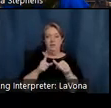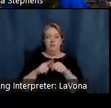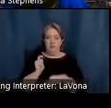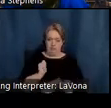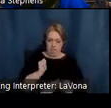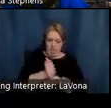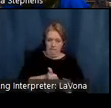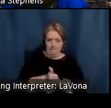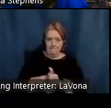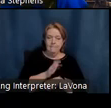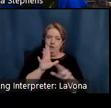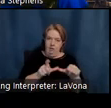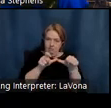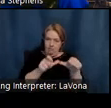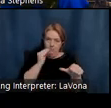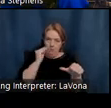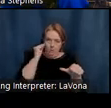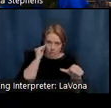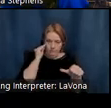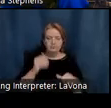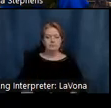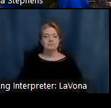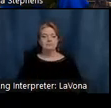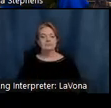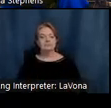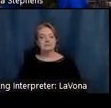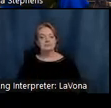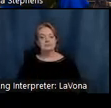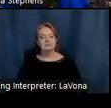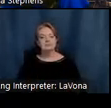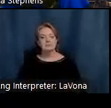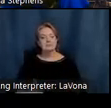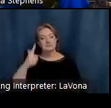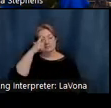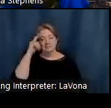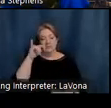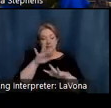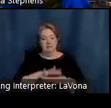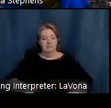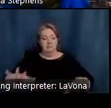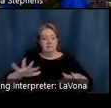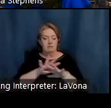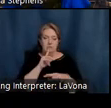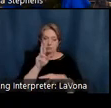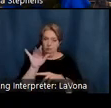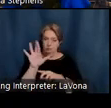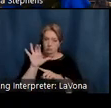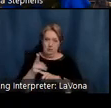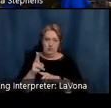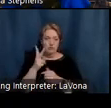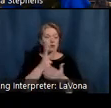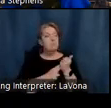his permanent residence. Because of this rich subject matter in both landscape and the people